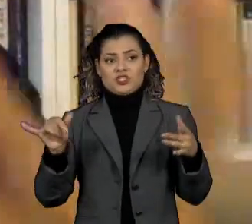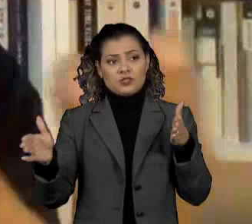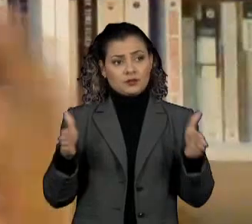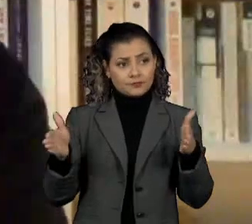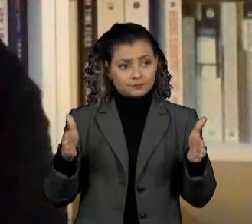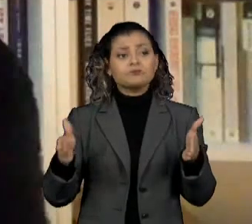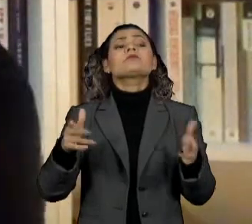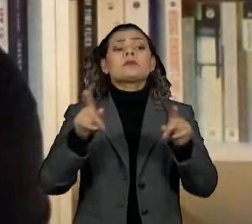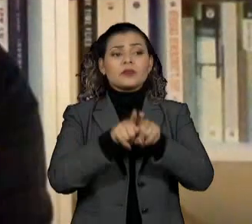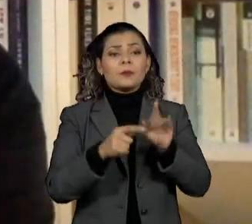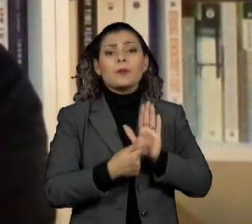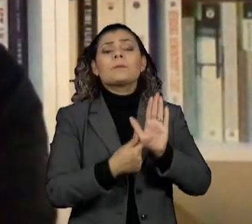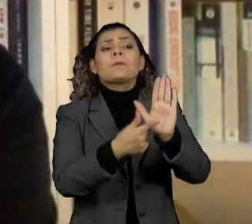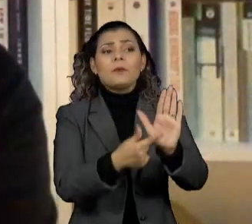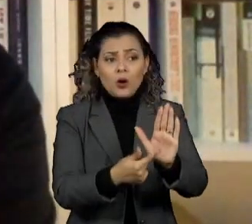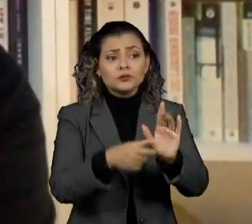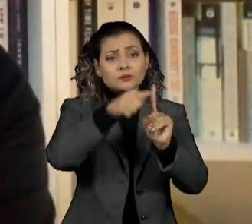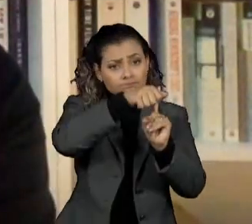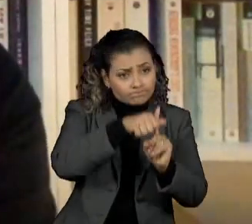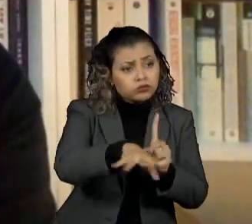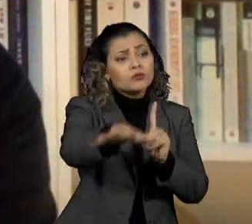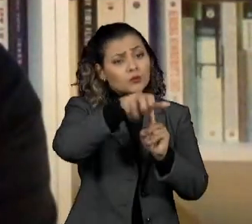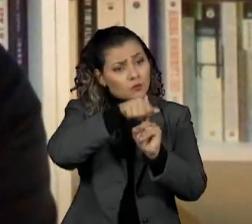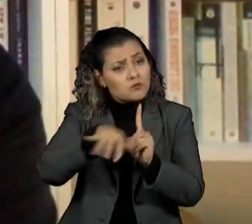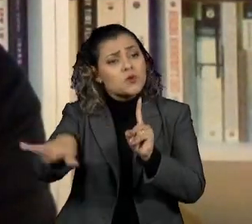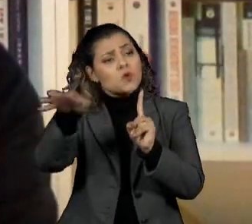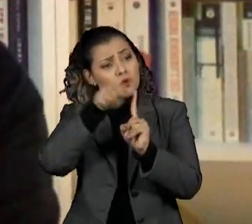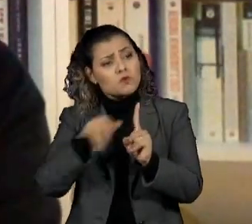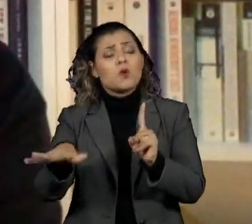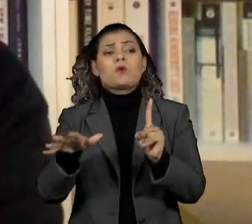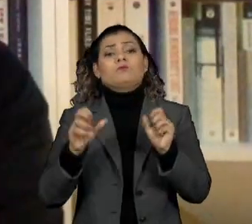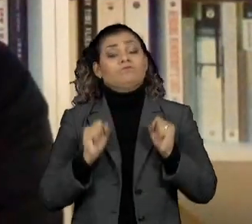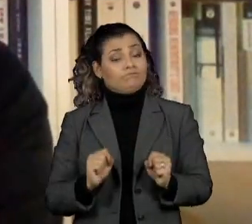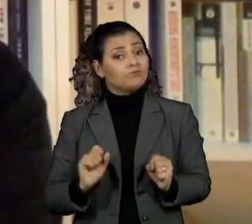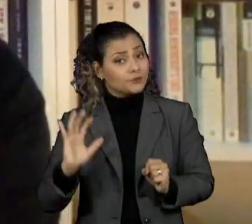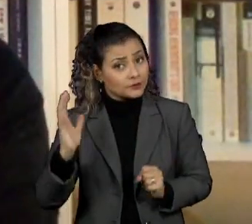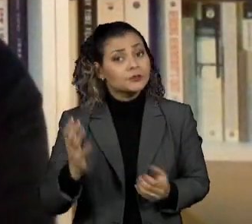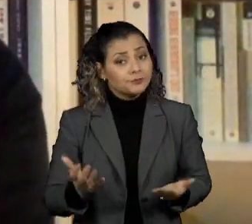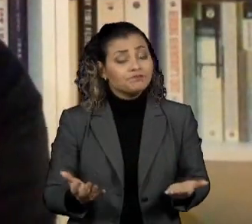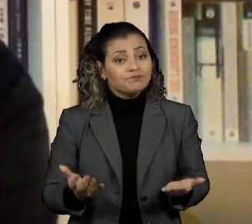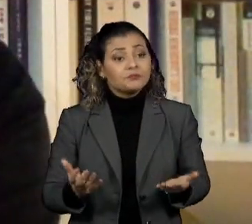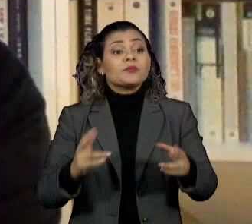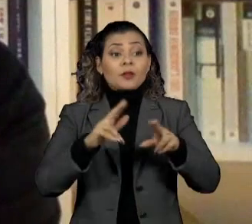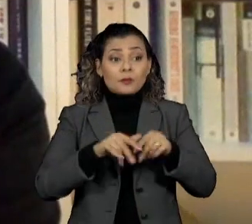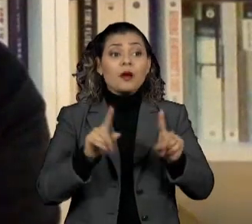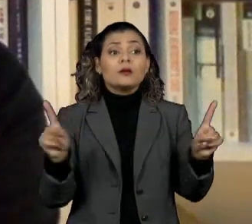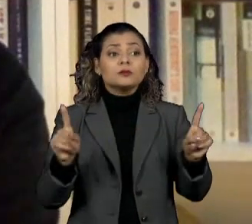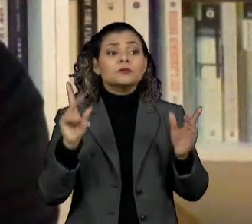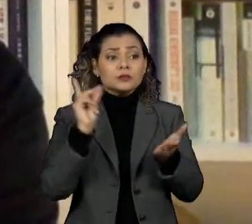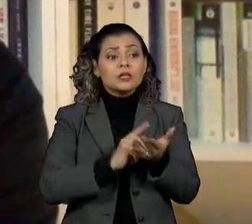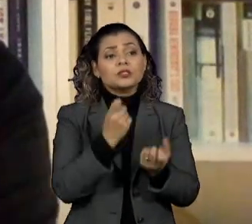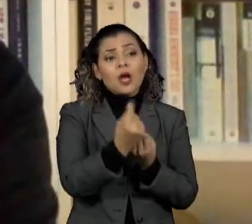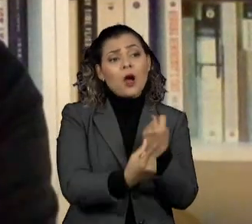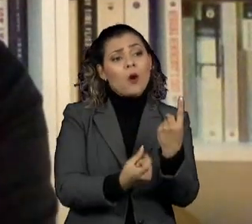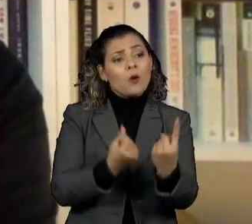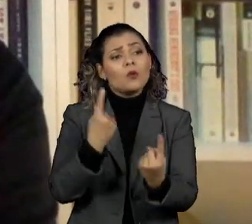time you might be spreading or transmitting the virus. However, in some cases,